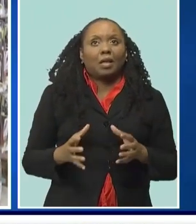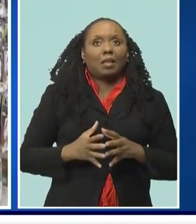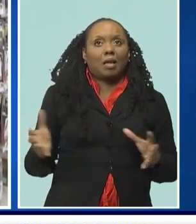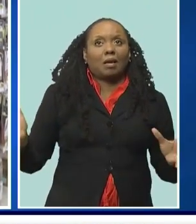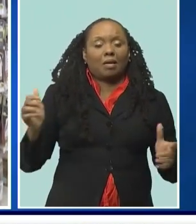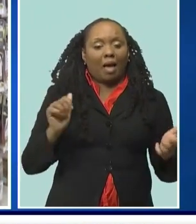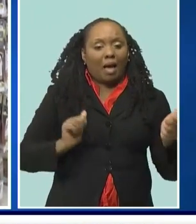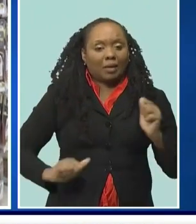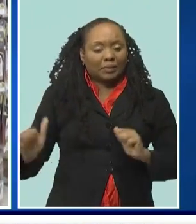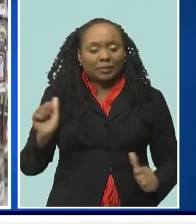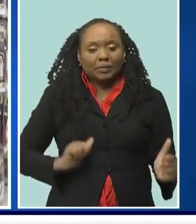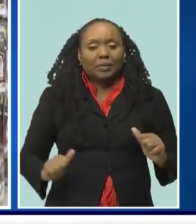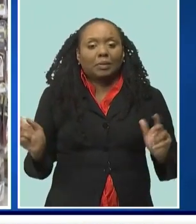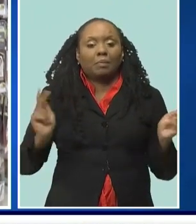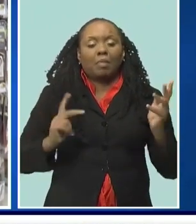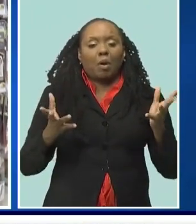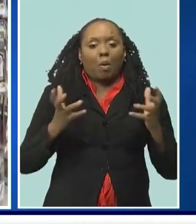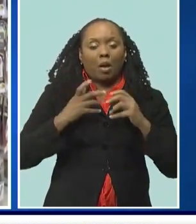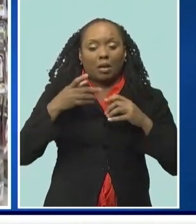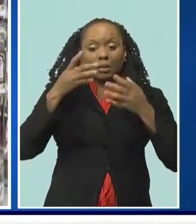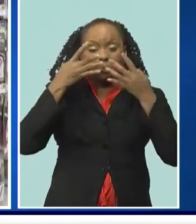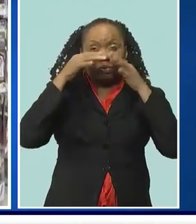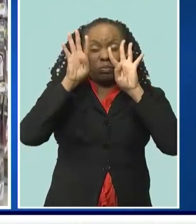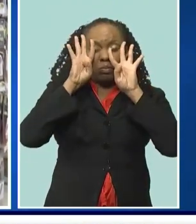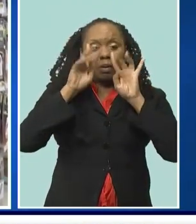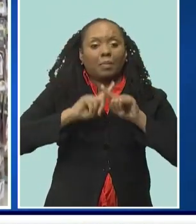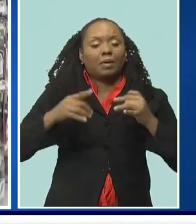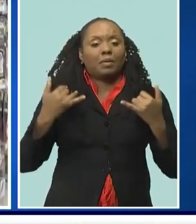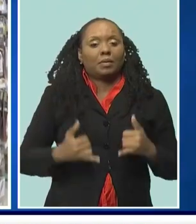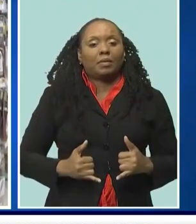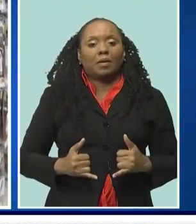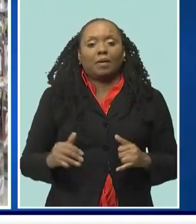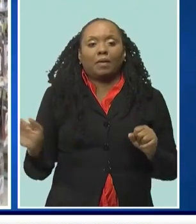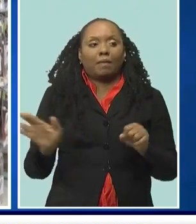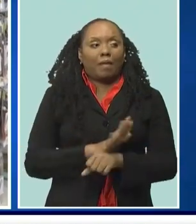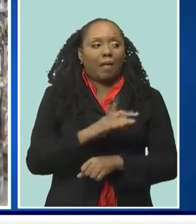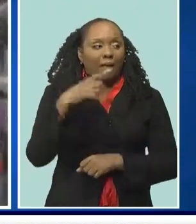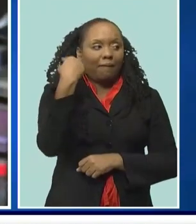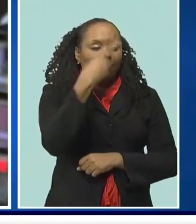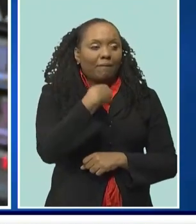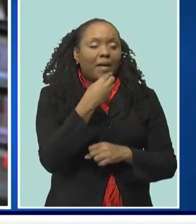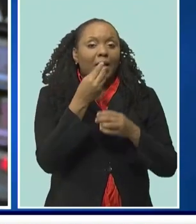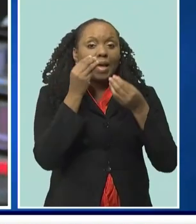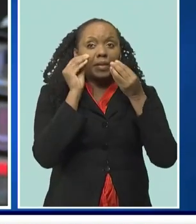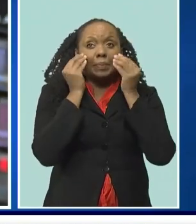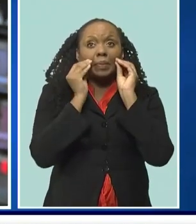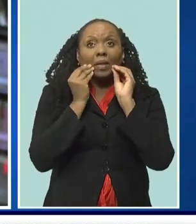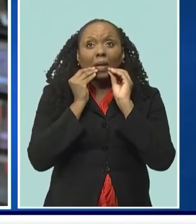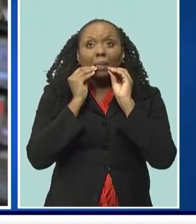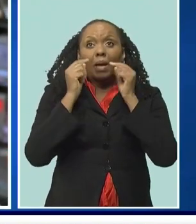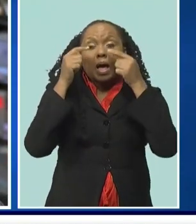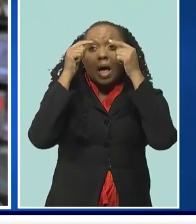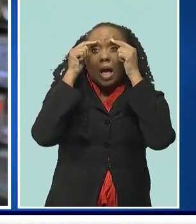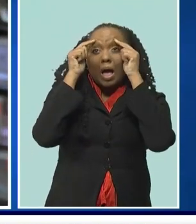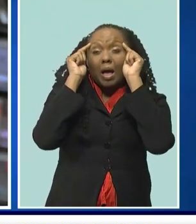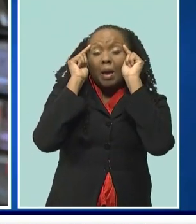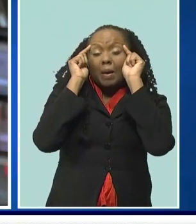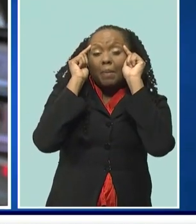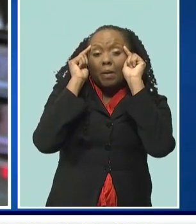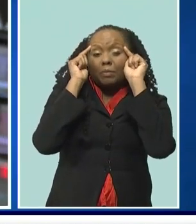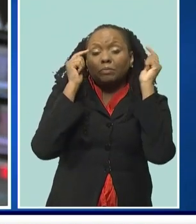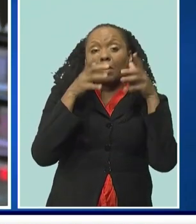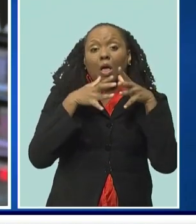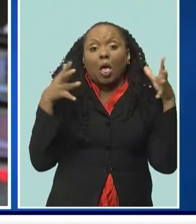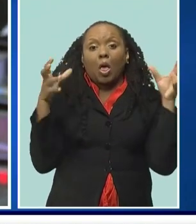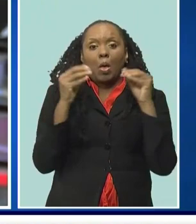not persons come to get the lashes do. But no, we would do more for face makeup and drawing of the eyebrows. have a lot more of that because